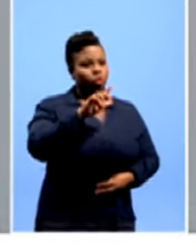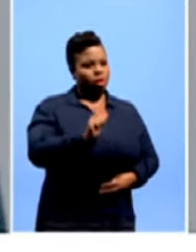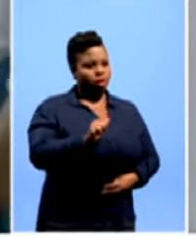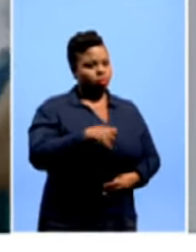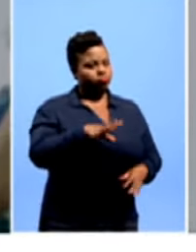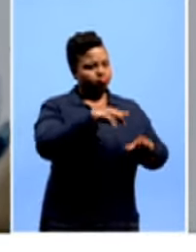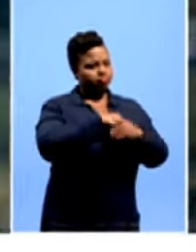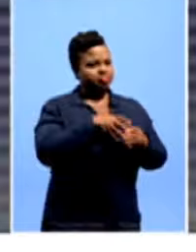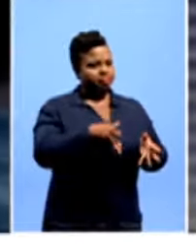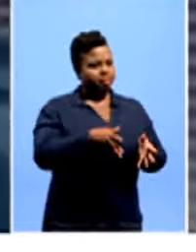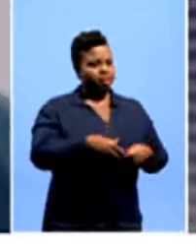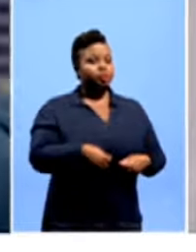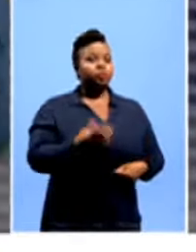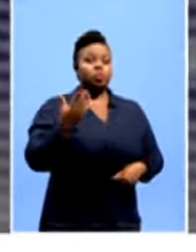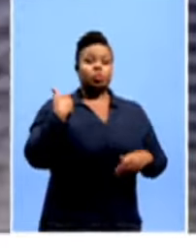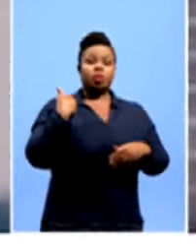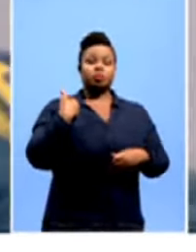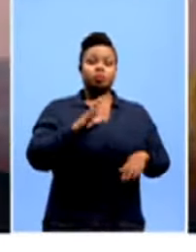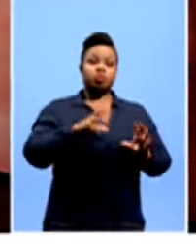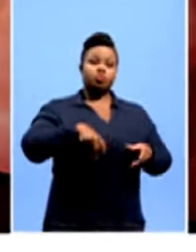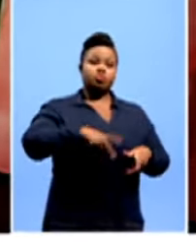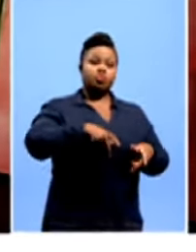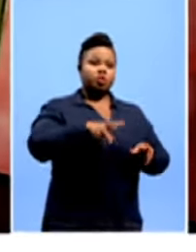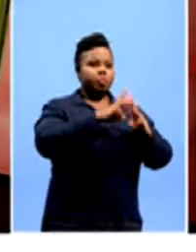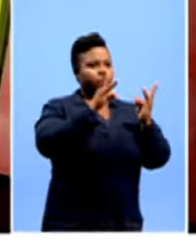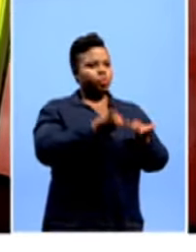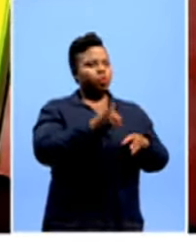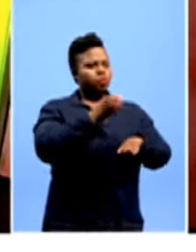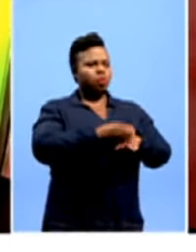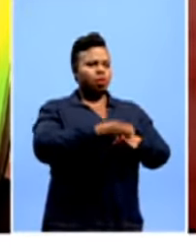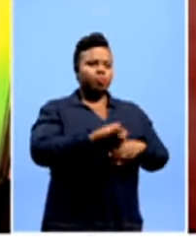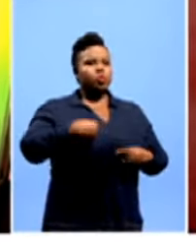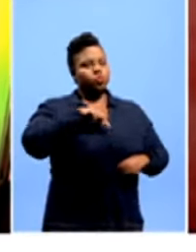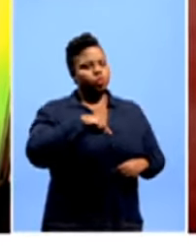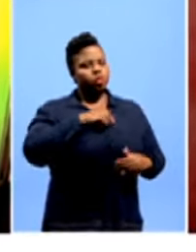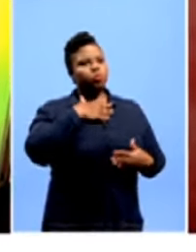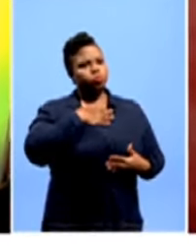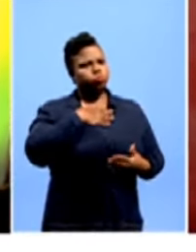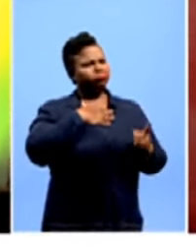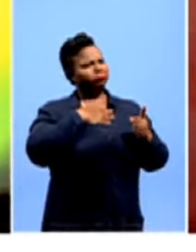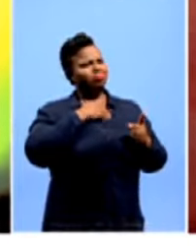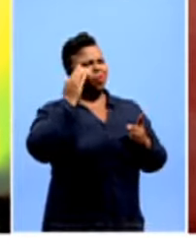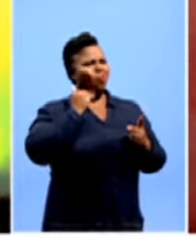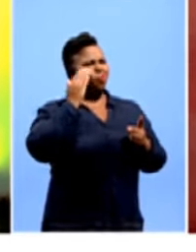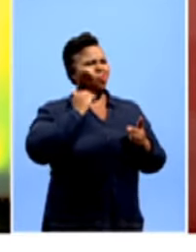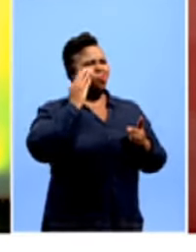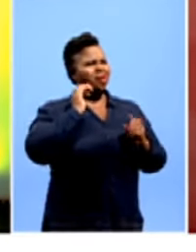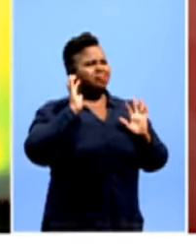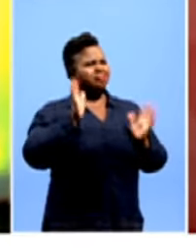you into the conversation. At the last Rugby World Cup, I mean, we went with an almost entirely white squad.